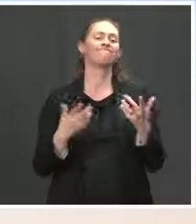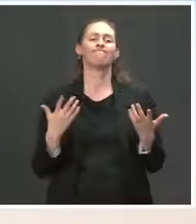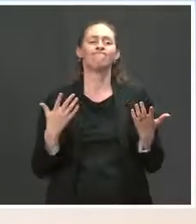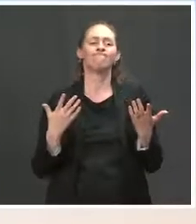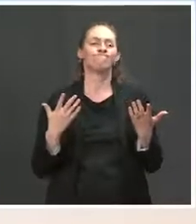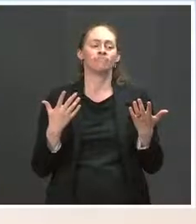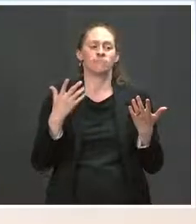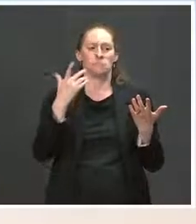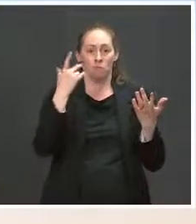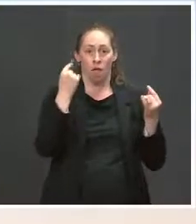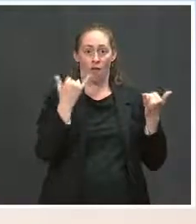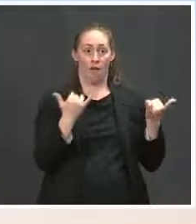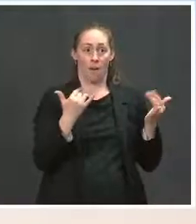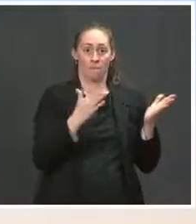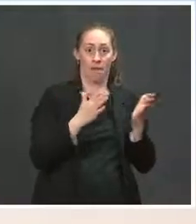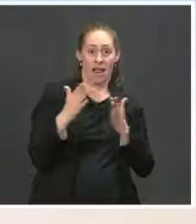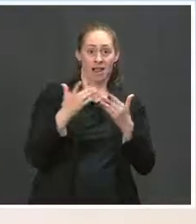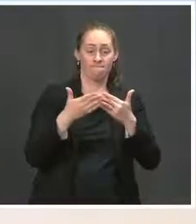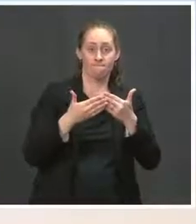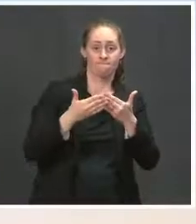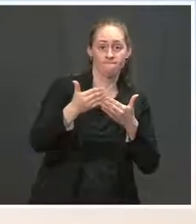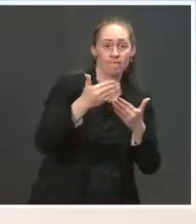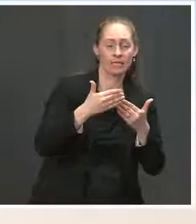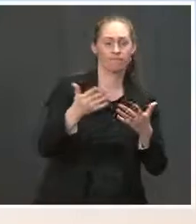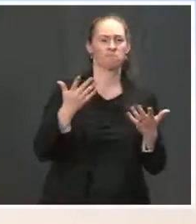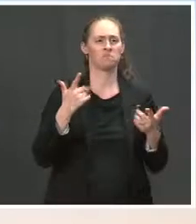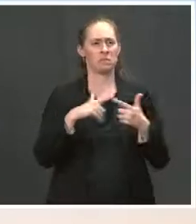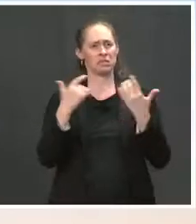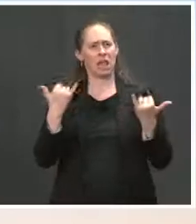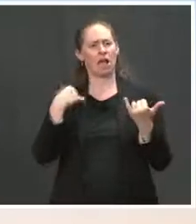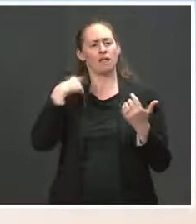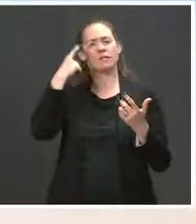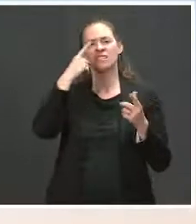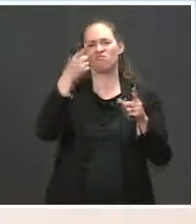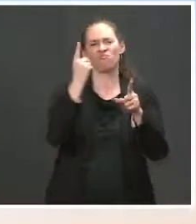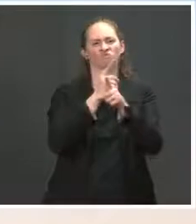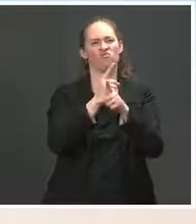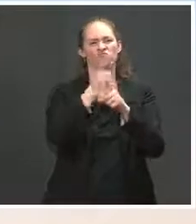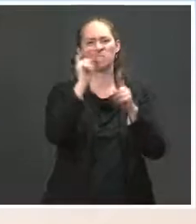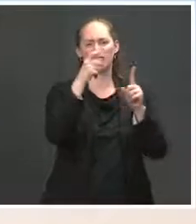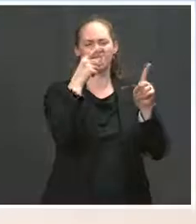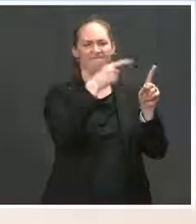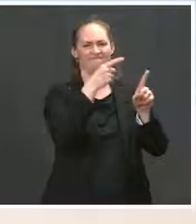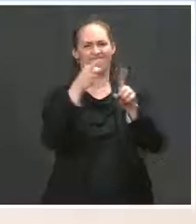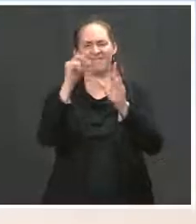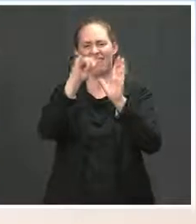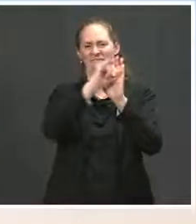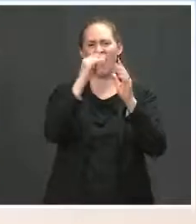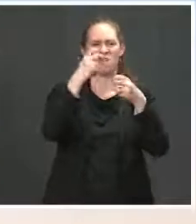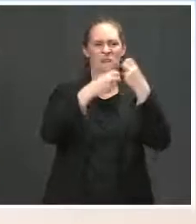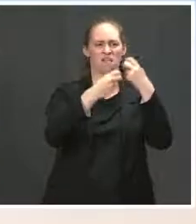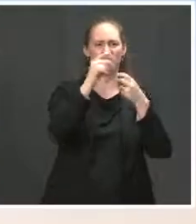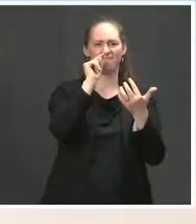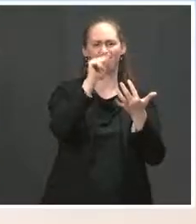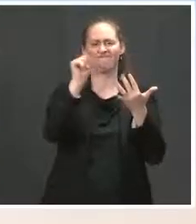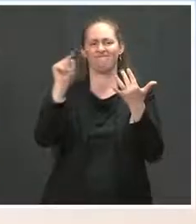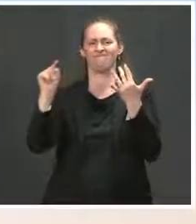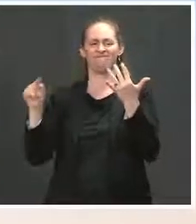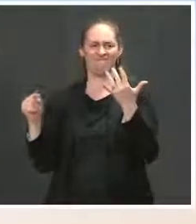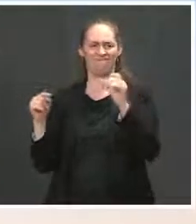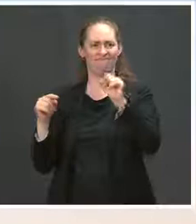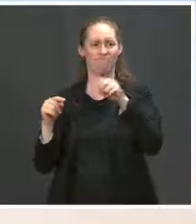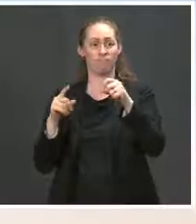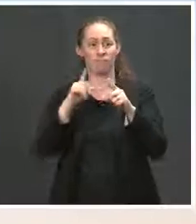would be able to speak to from here. But I think you have clearly identified a challenging issue that's not only a problem in Pittsburgh or